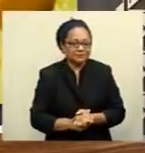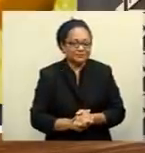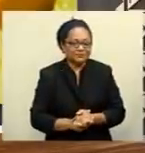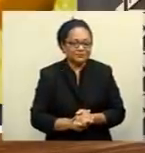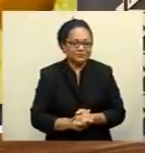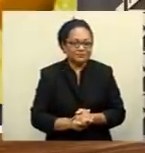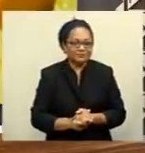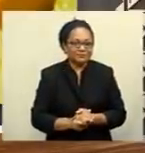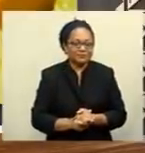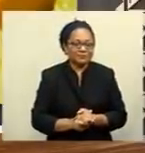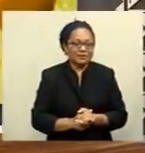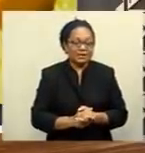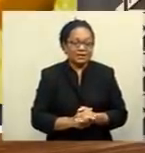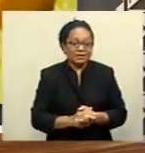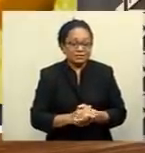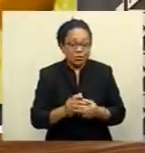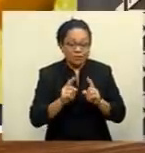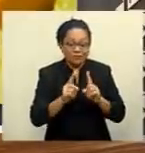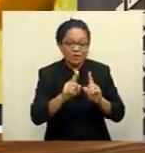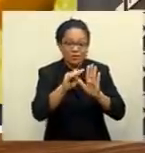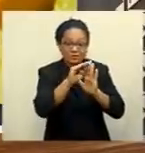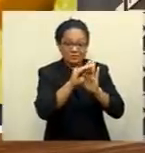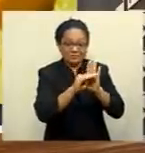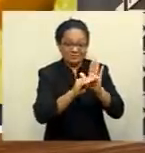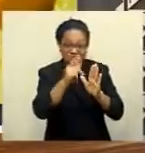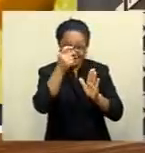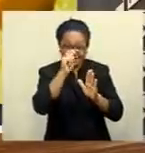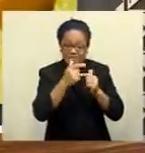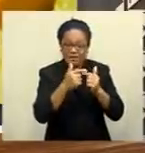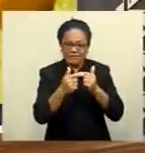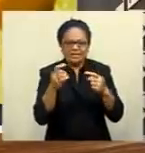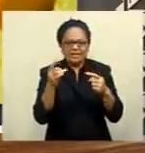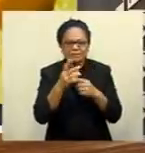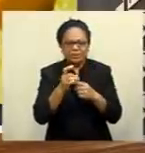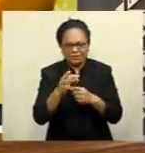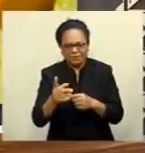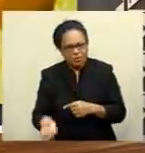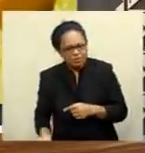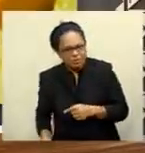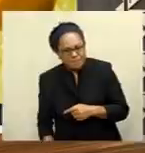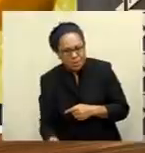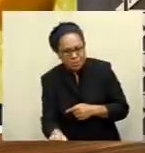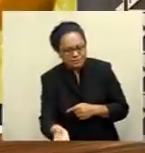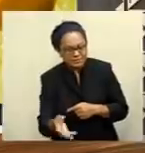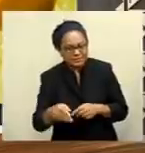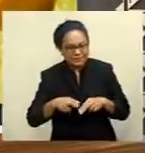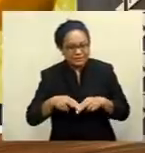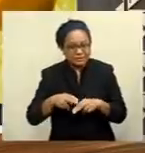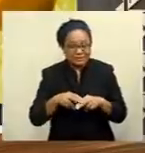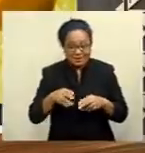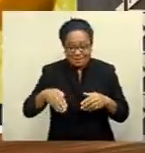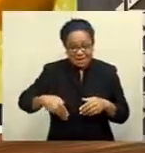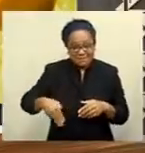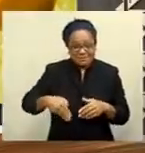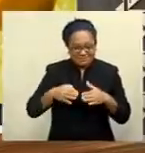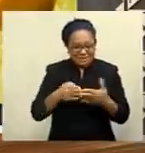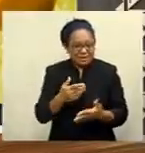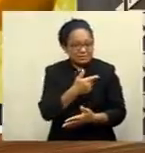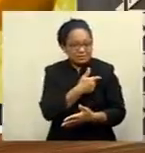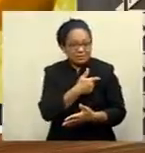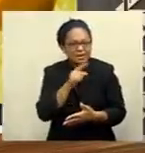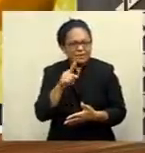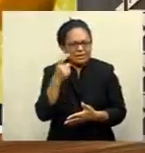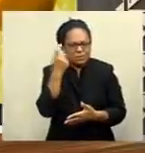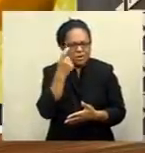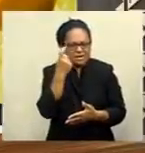Enforcing the right protocols at club level is a crucial step for Bowls Fiji. While members are receiving their jabs, the worry lies around the